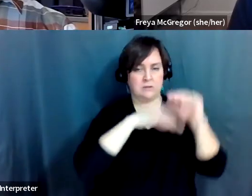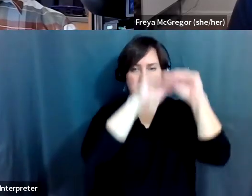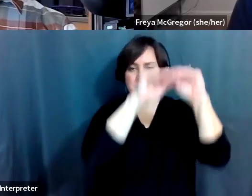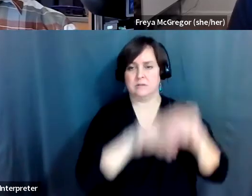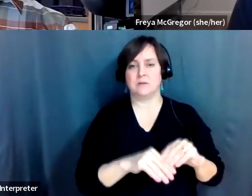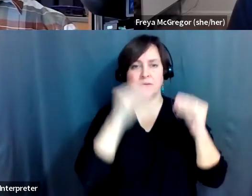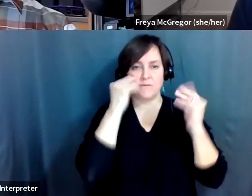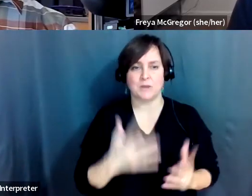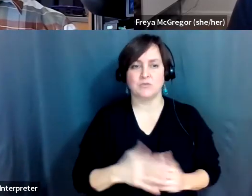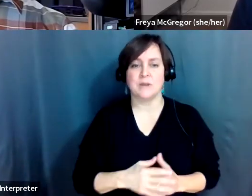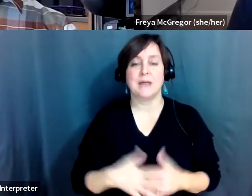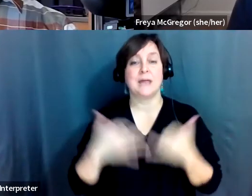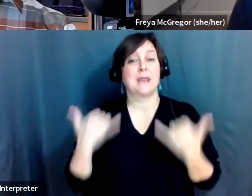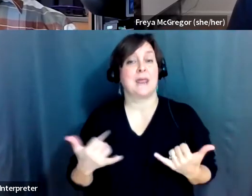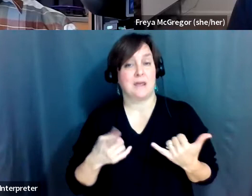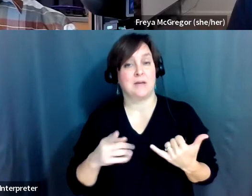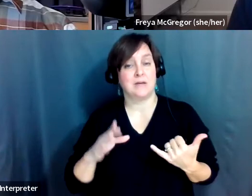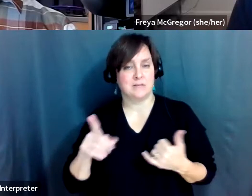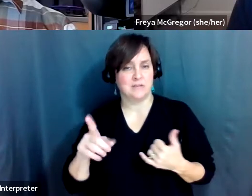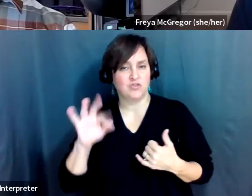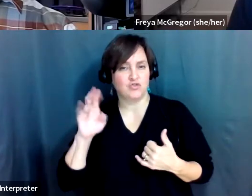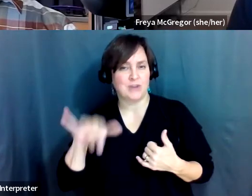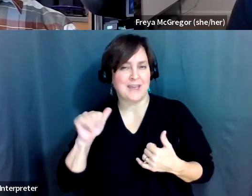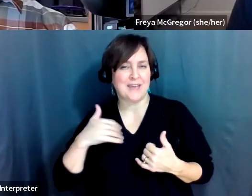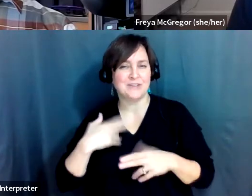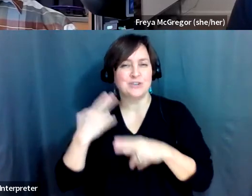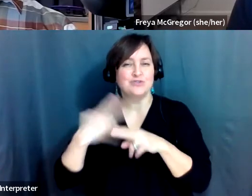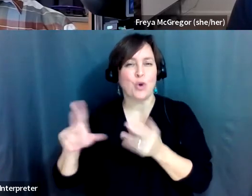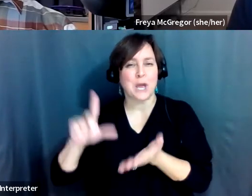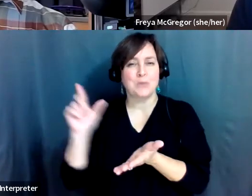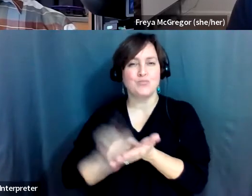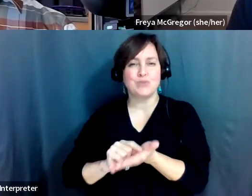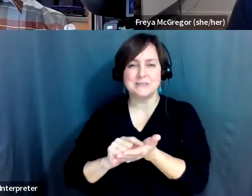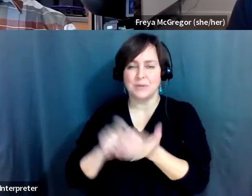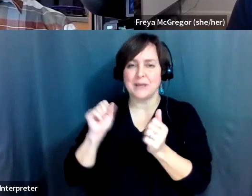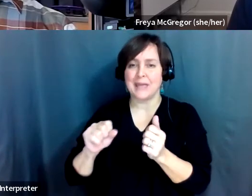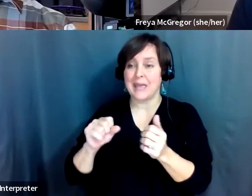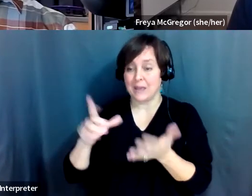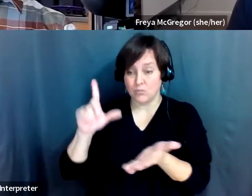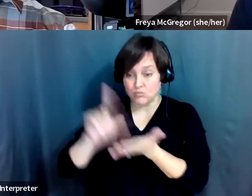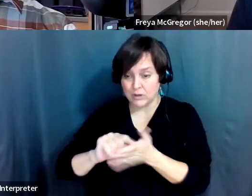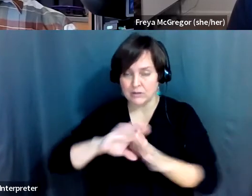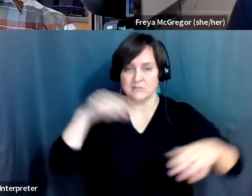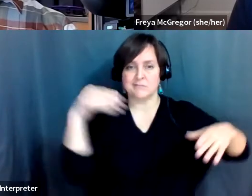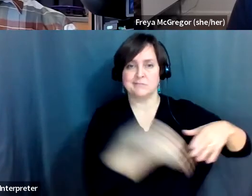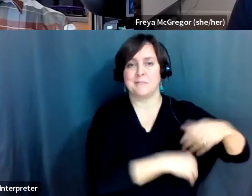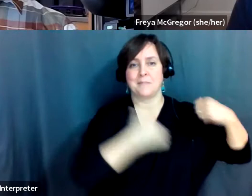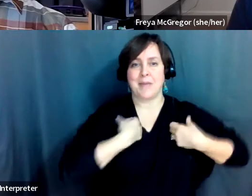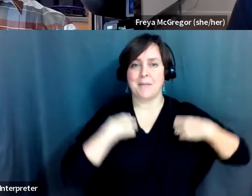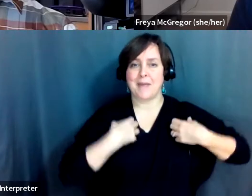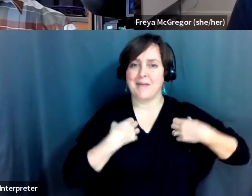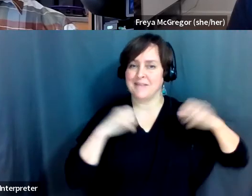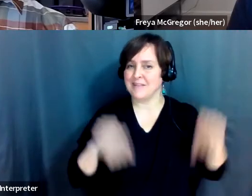printable version. Um, it's easy to just stuff in your backpack. And, um, so what I'm doing